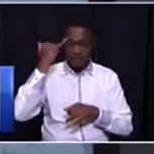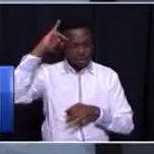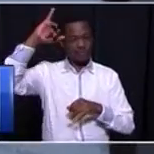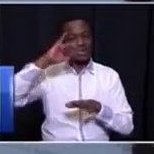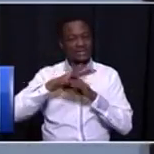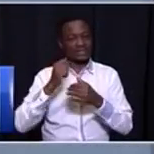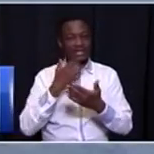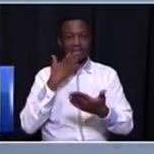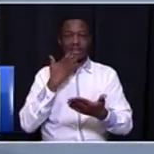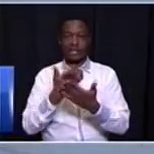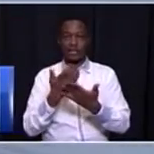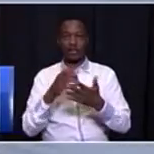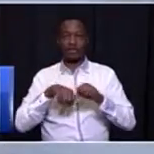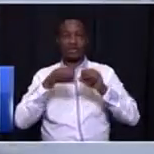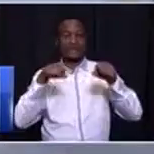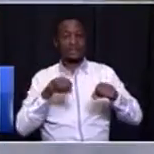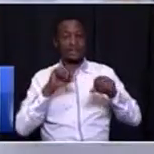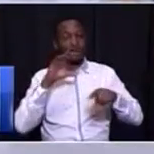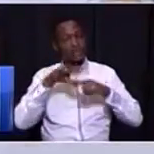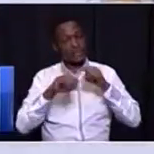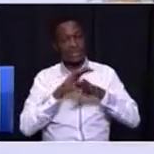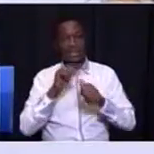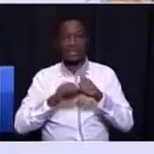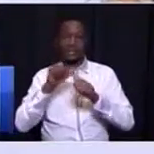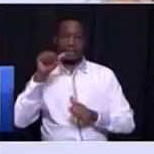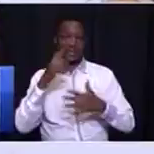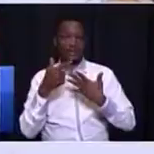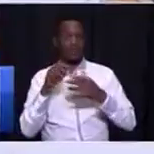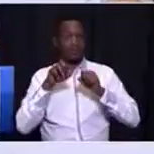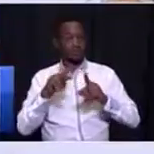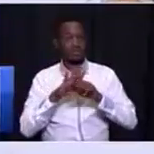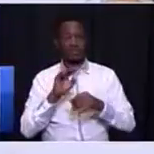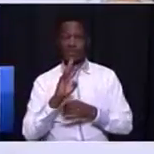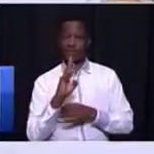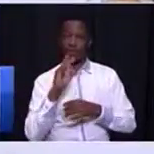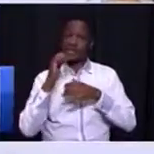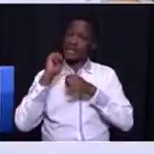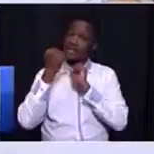how we take the best opportunities of the fourth industrial revolution.